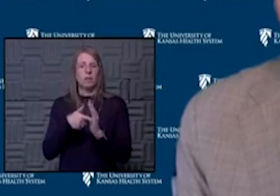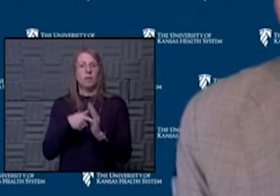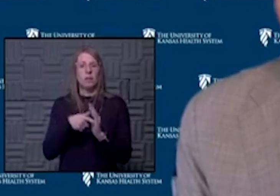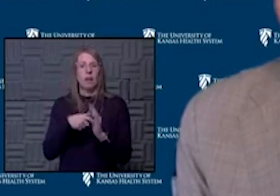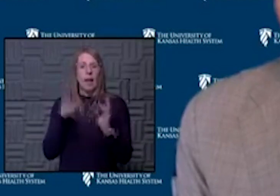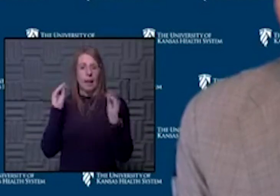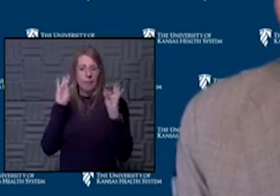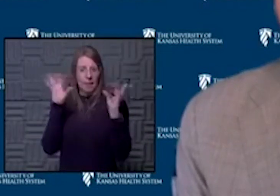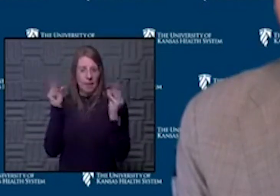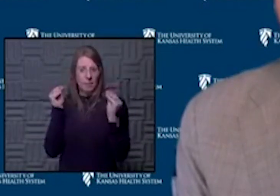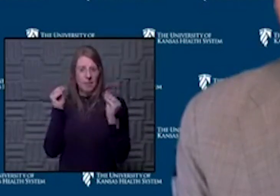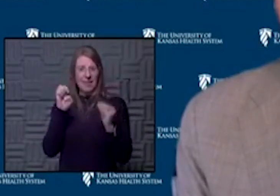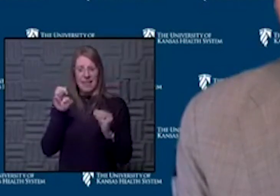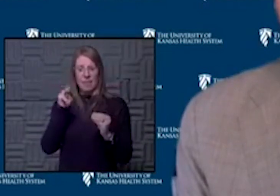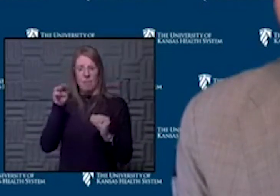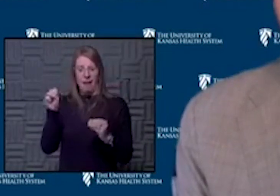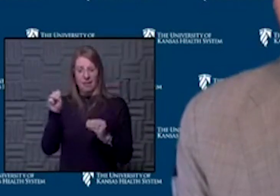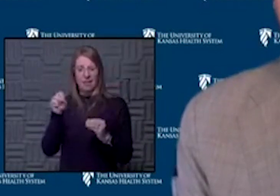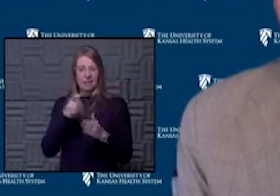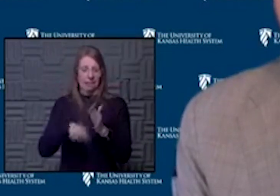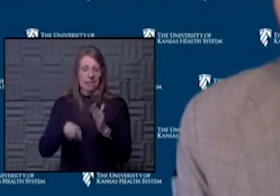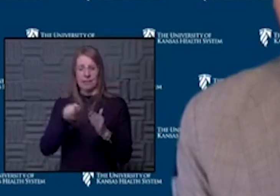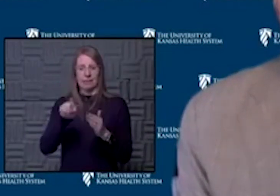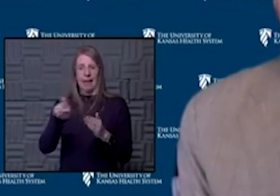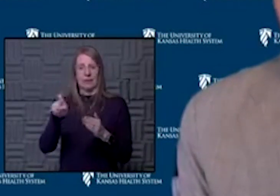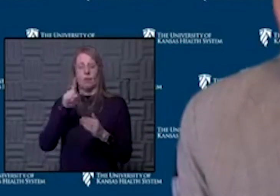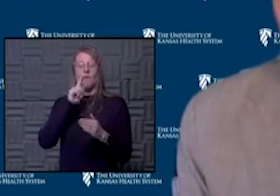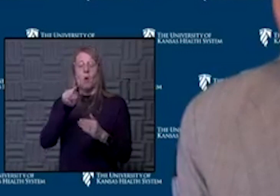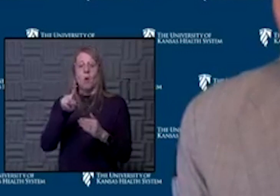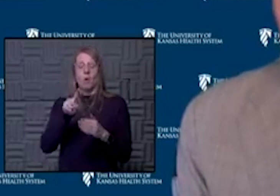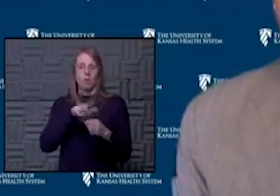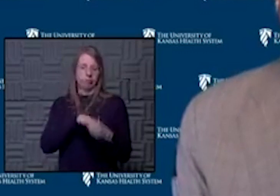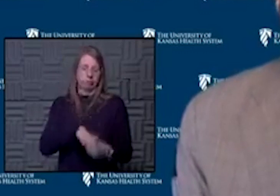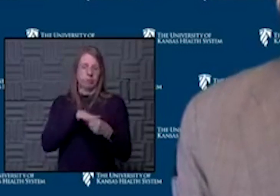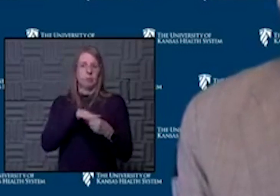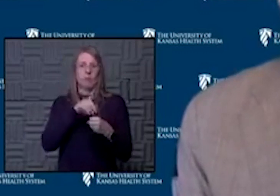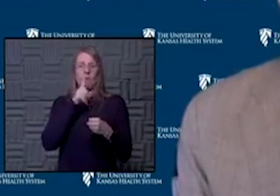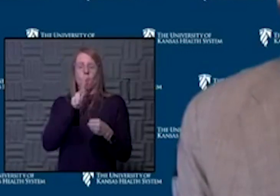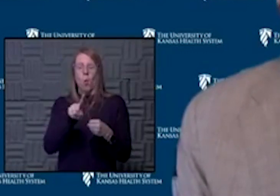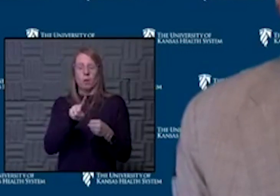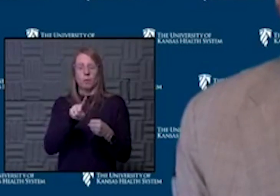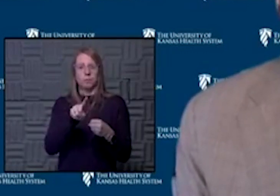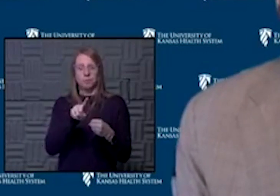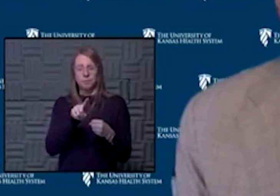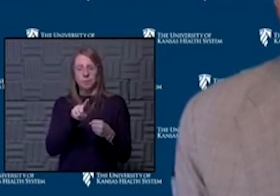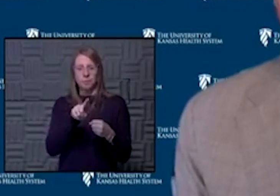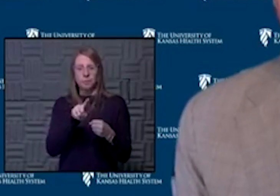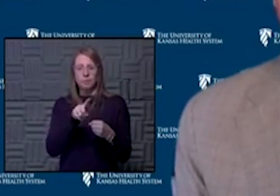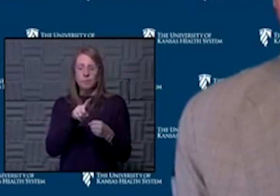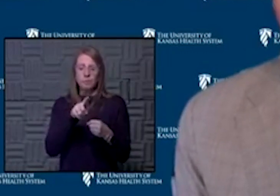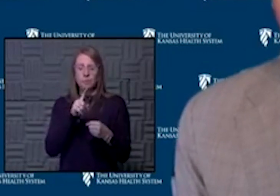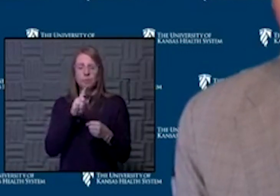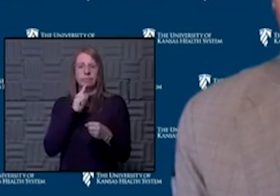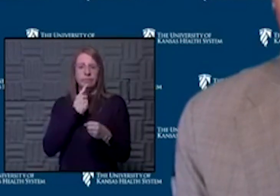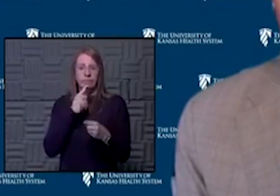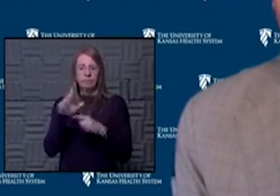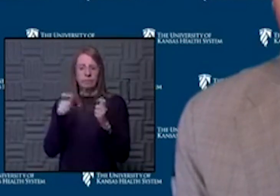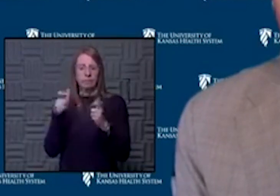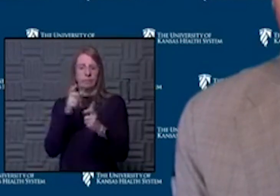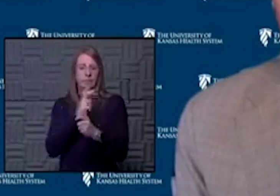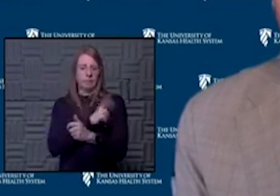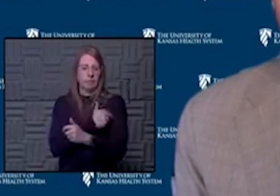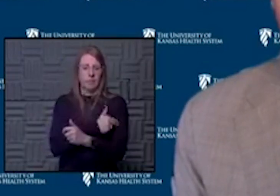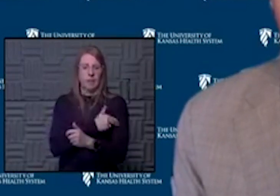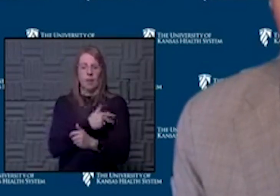services are taxed as it is transferring really acute ill patients to hospitals. And so asking them to do a two or three or a four hour